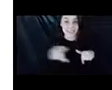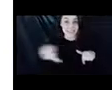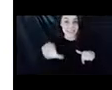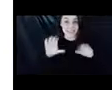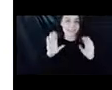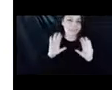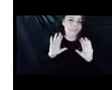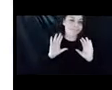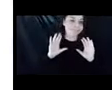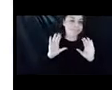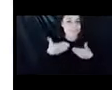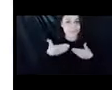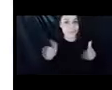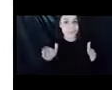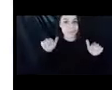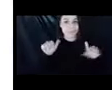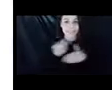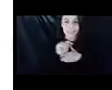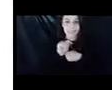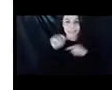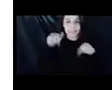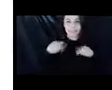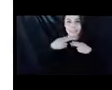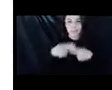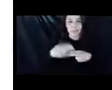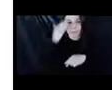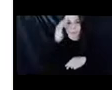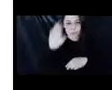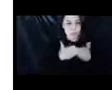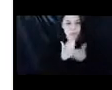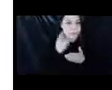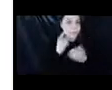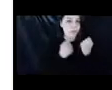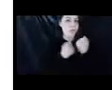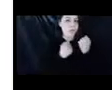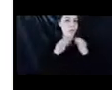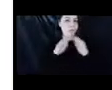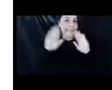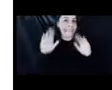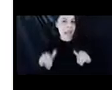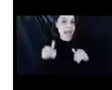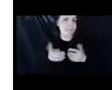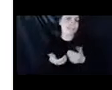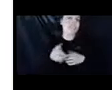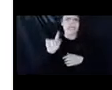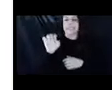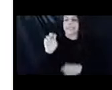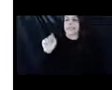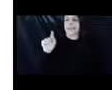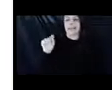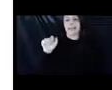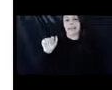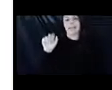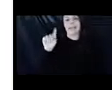this training. This is Know Your Rights for Supportive Housing Tenants, hosted by NAMI